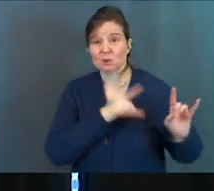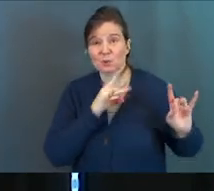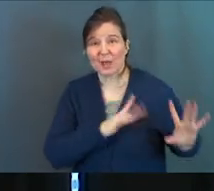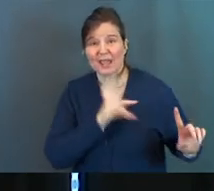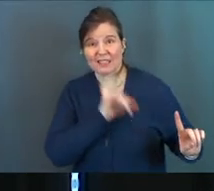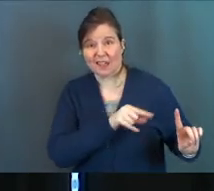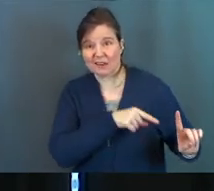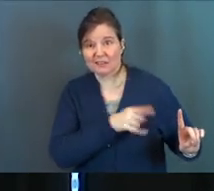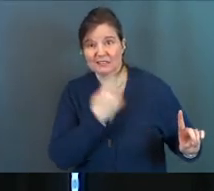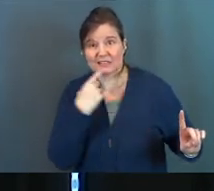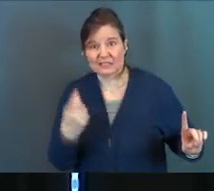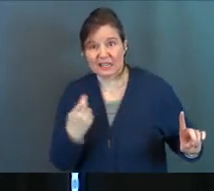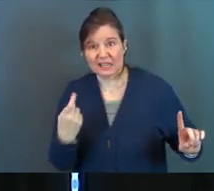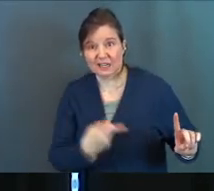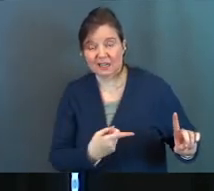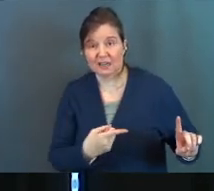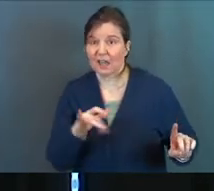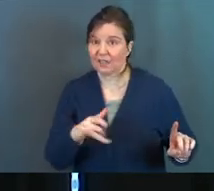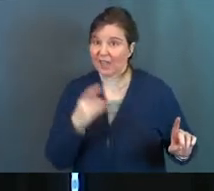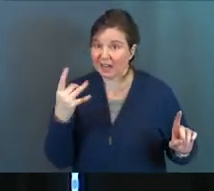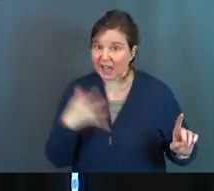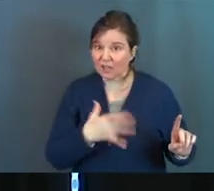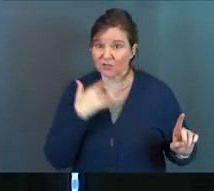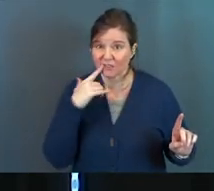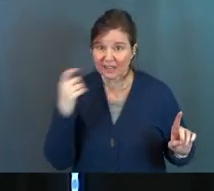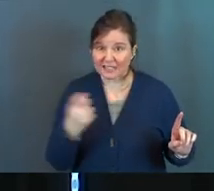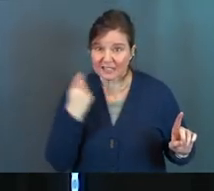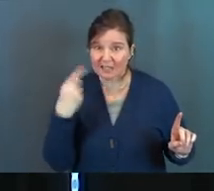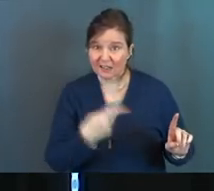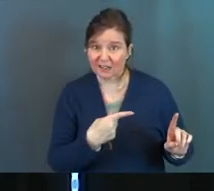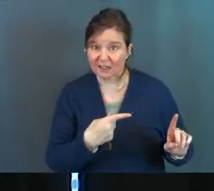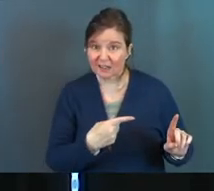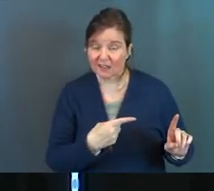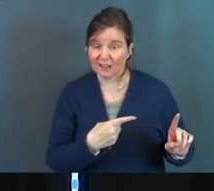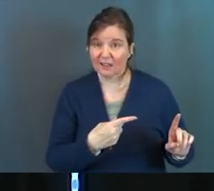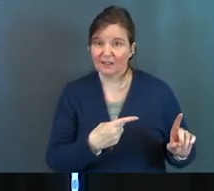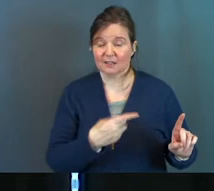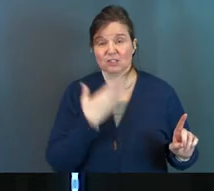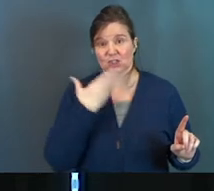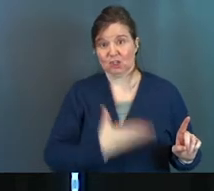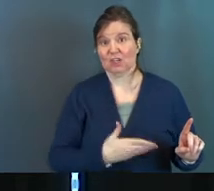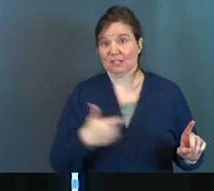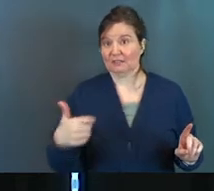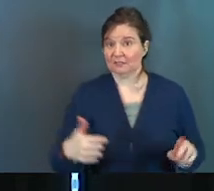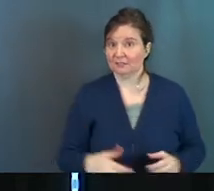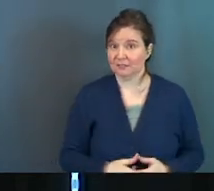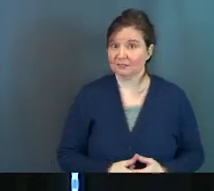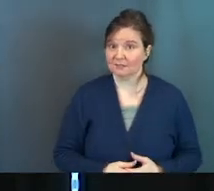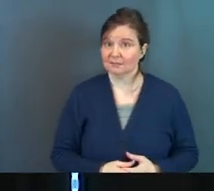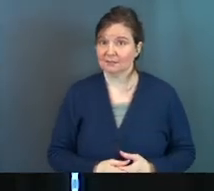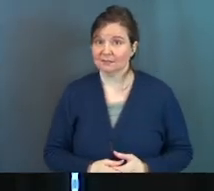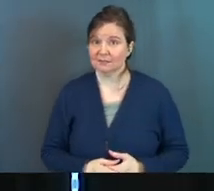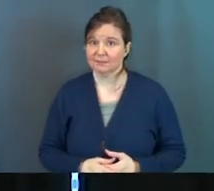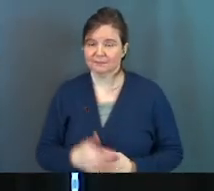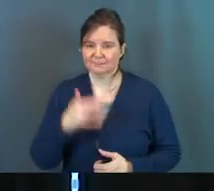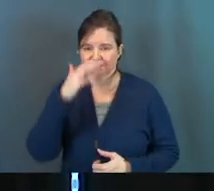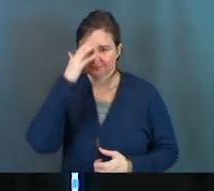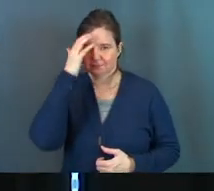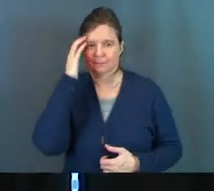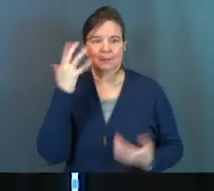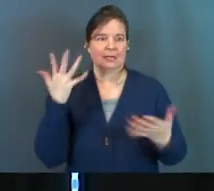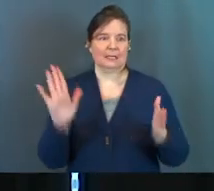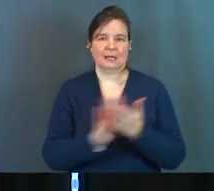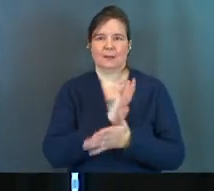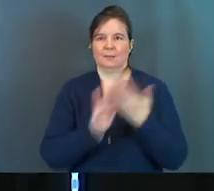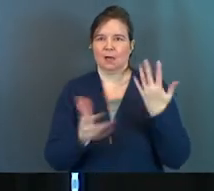to hate the sin. And that hatred for that sin is good because I'm